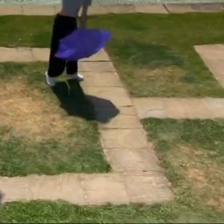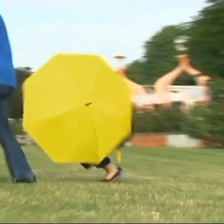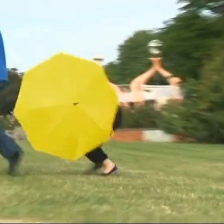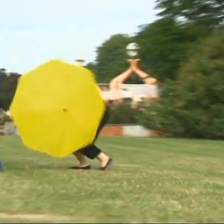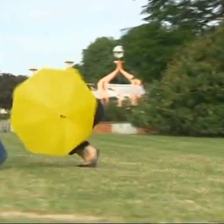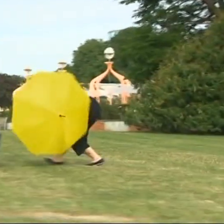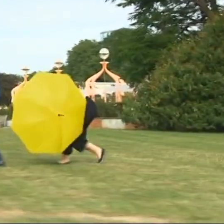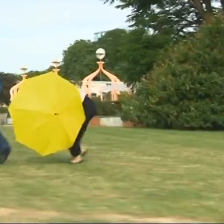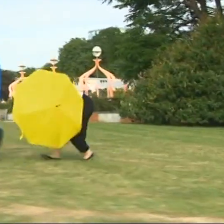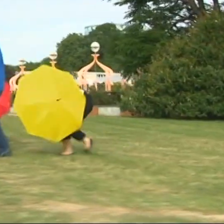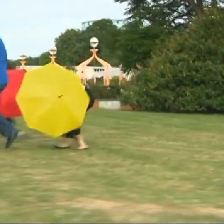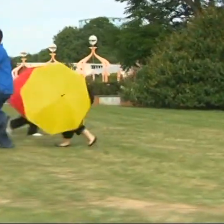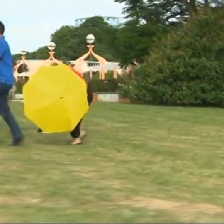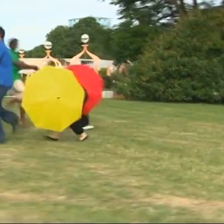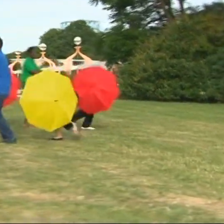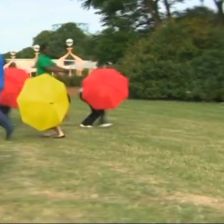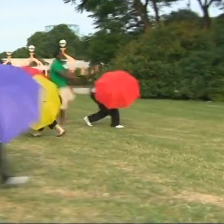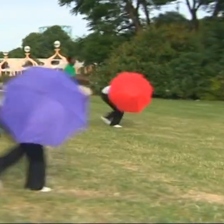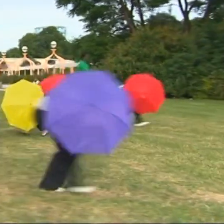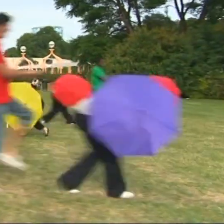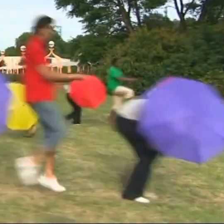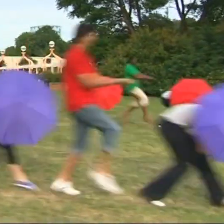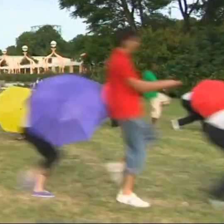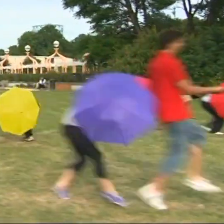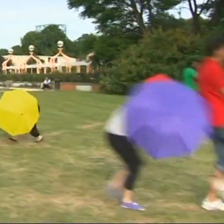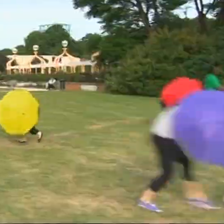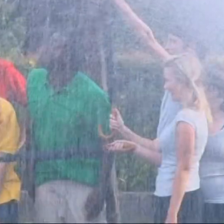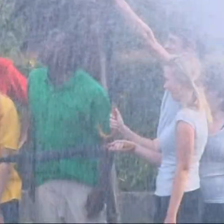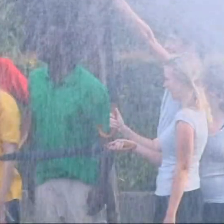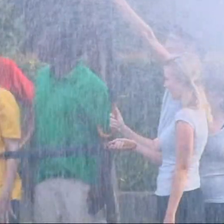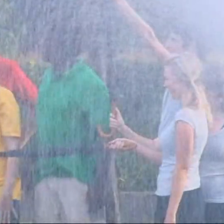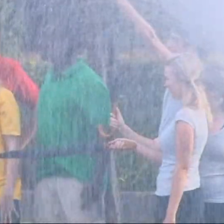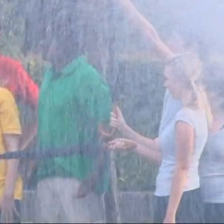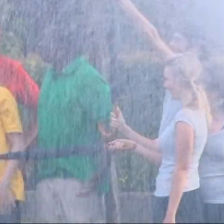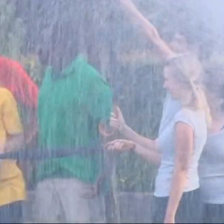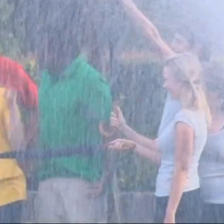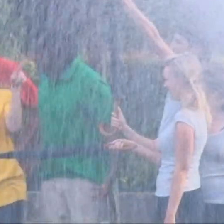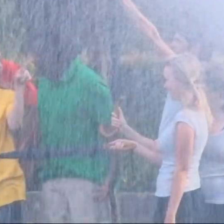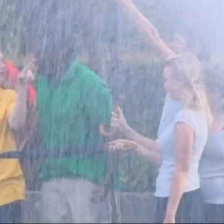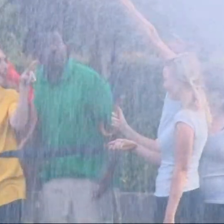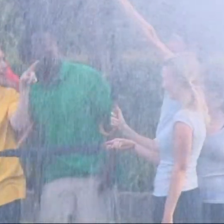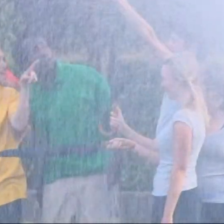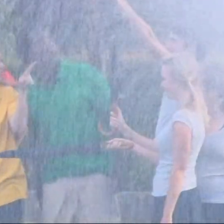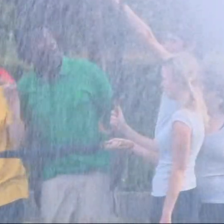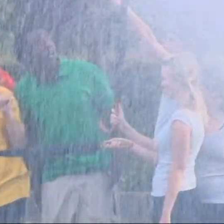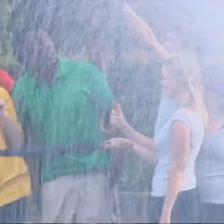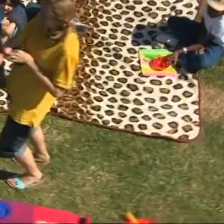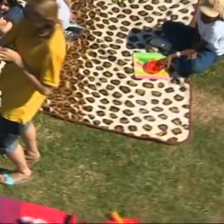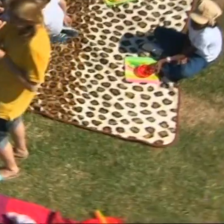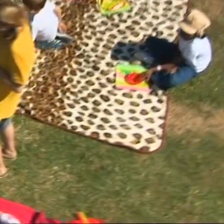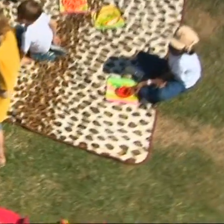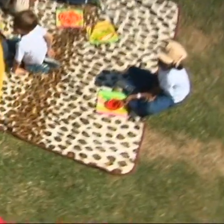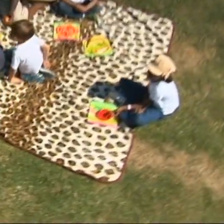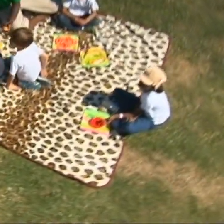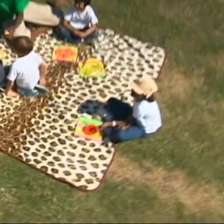Bike rides down country lane Flashing through pouring rain Waiting at windows Trying to spot the sun again